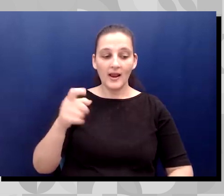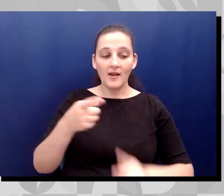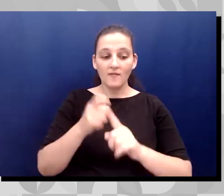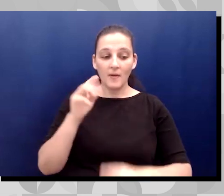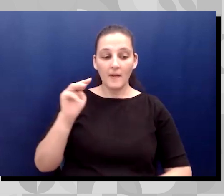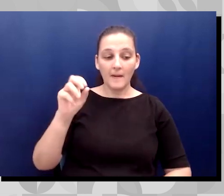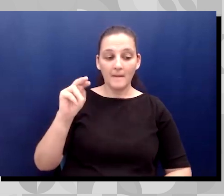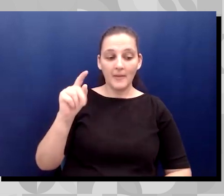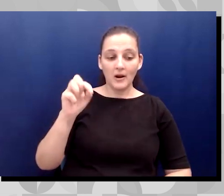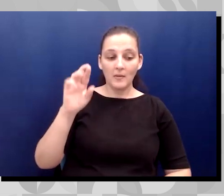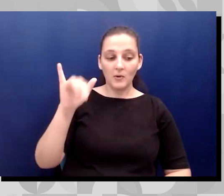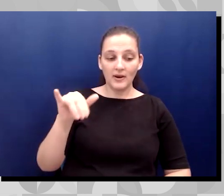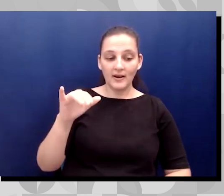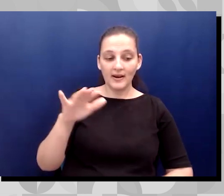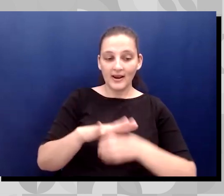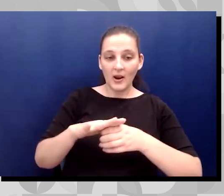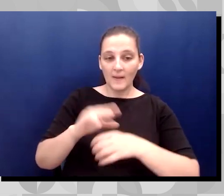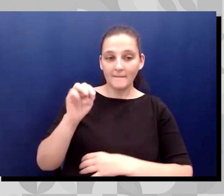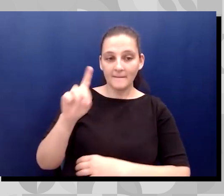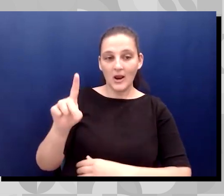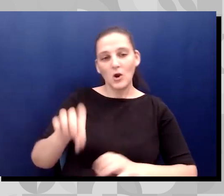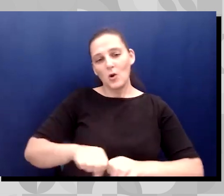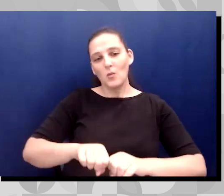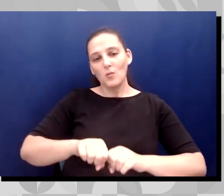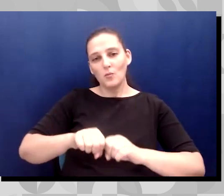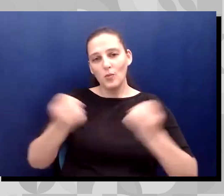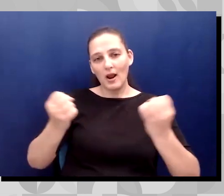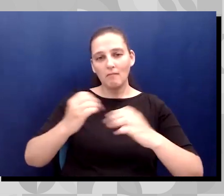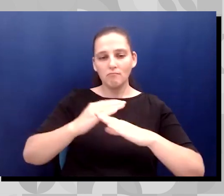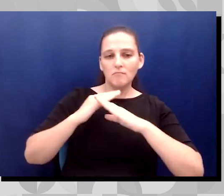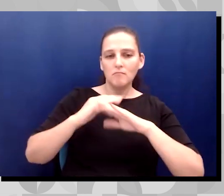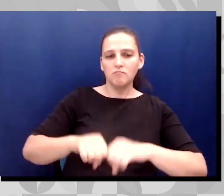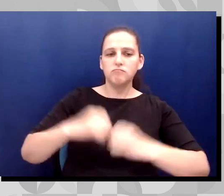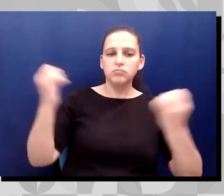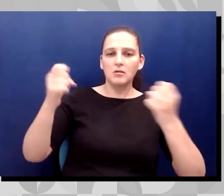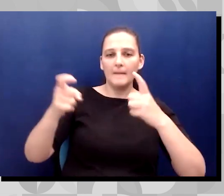breaking barriers manager at Jubilee. Lisa, welcome.